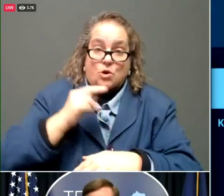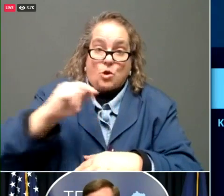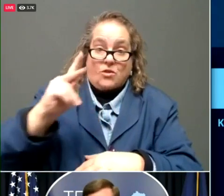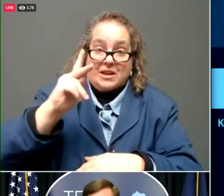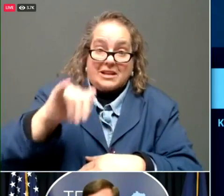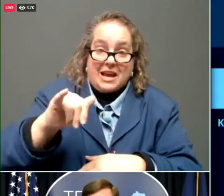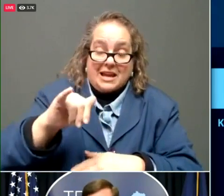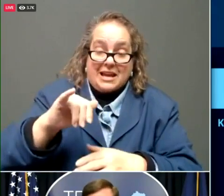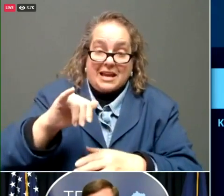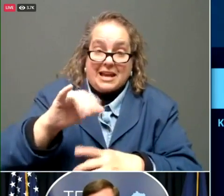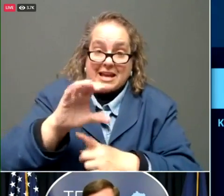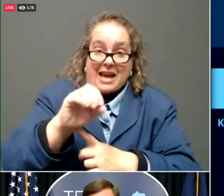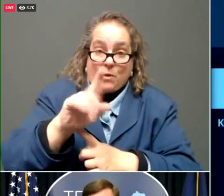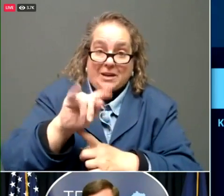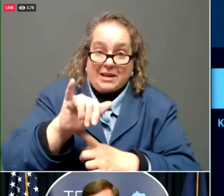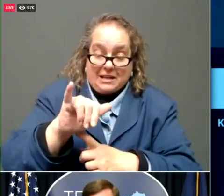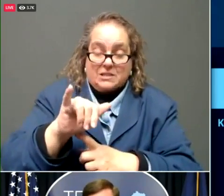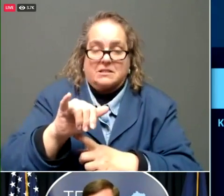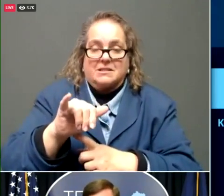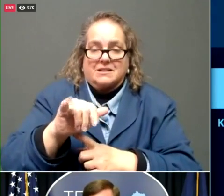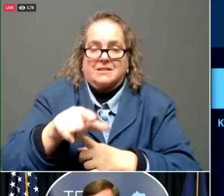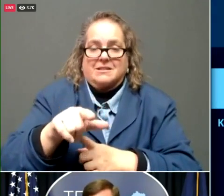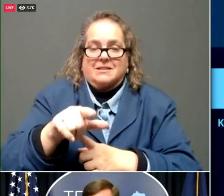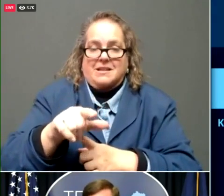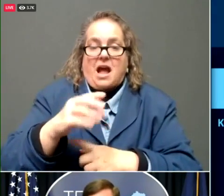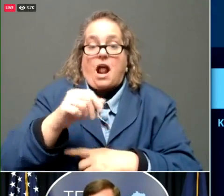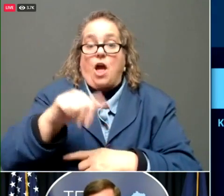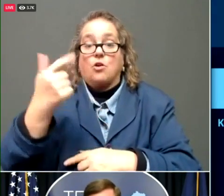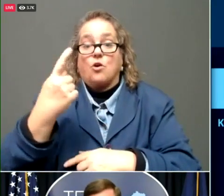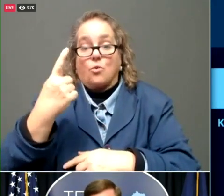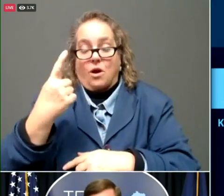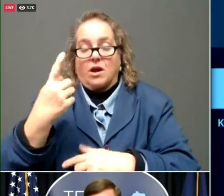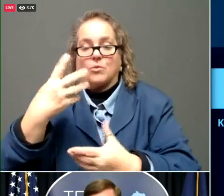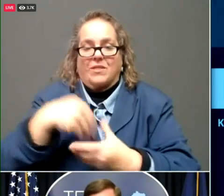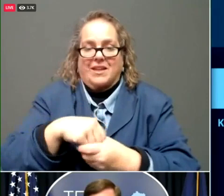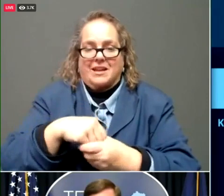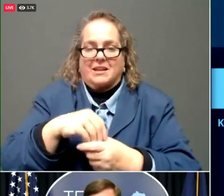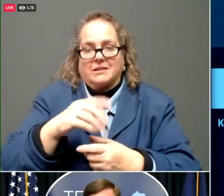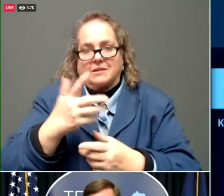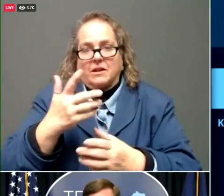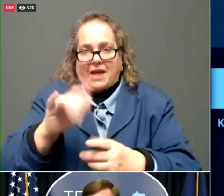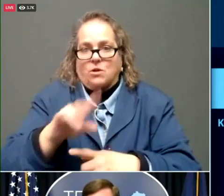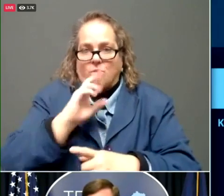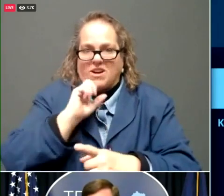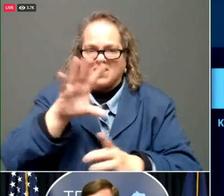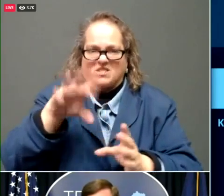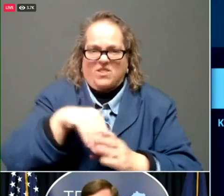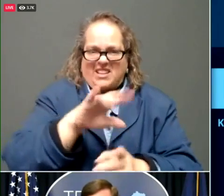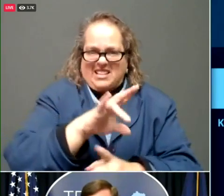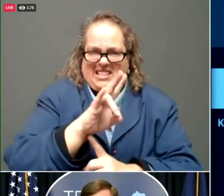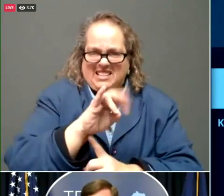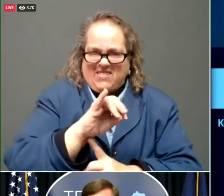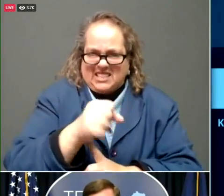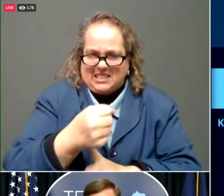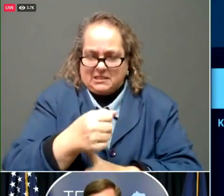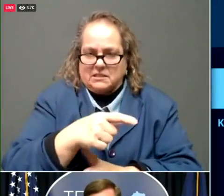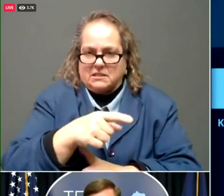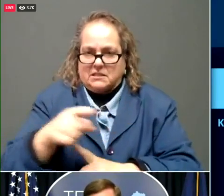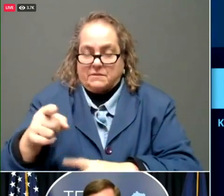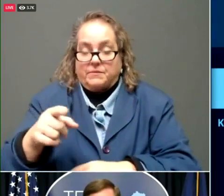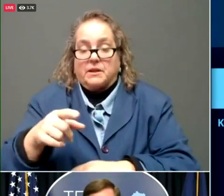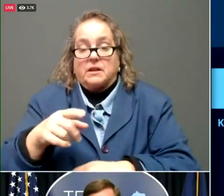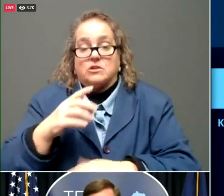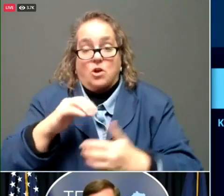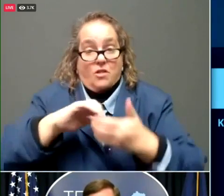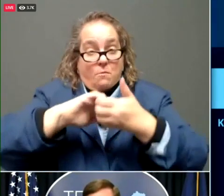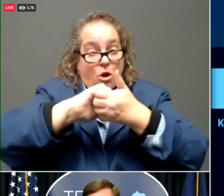The other one was in the the seventies. We're excited about this. This partnership. Local leaders have been great